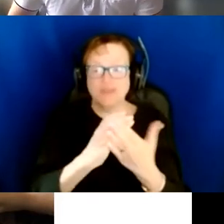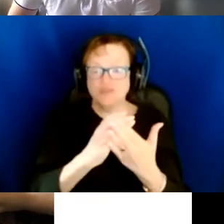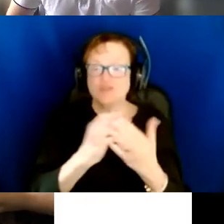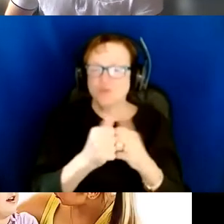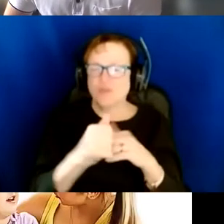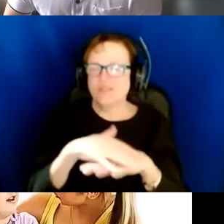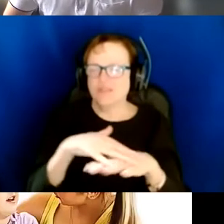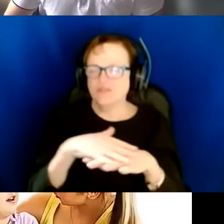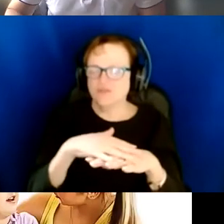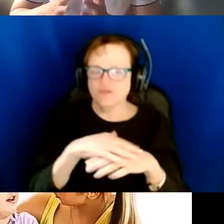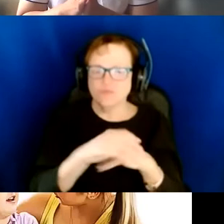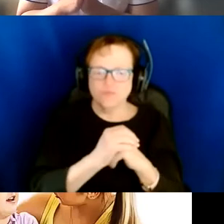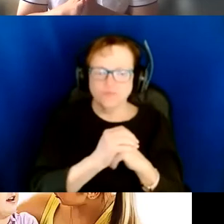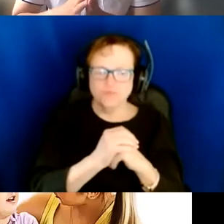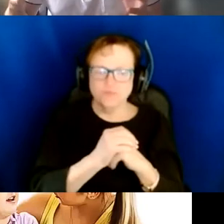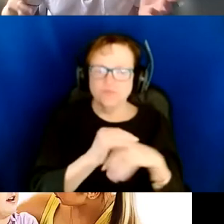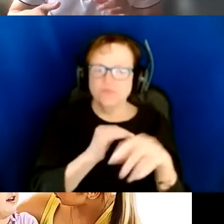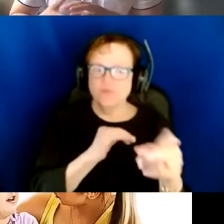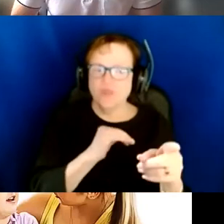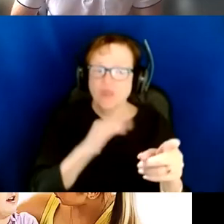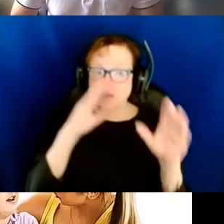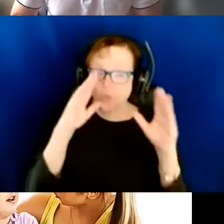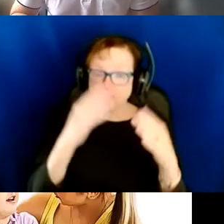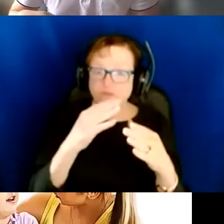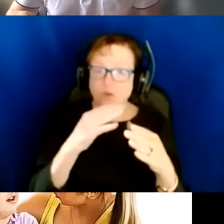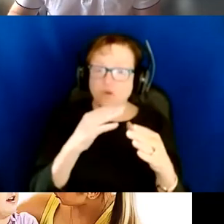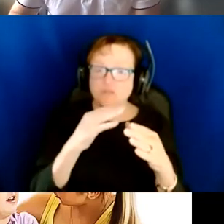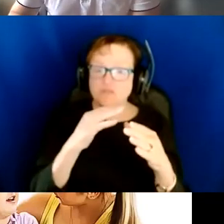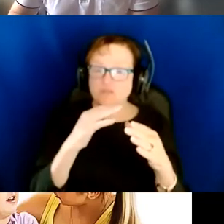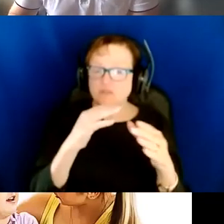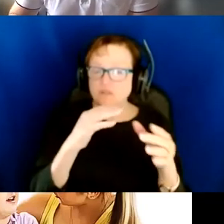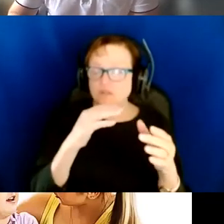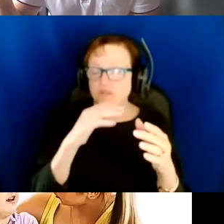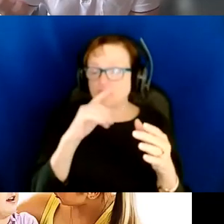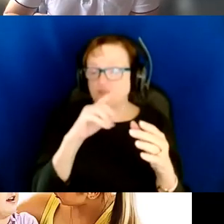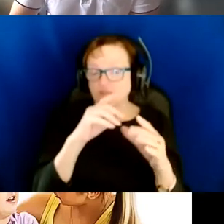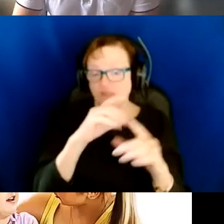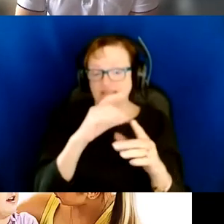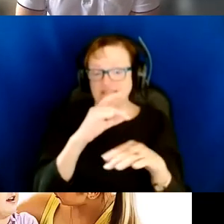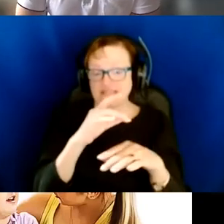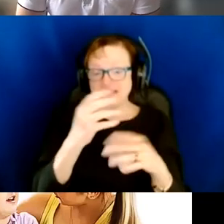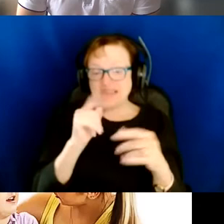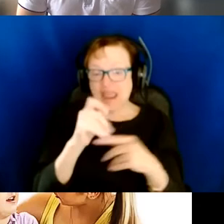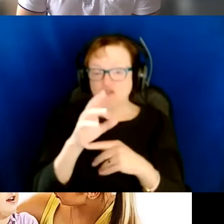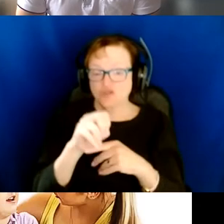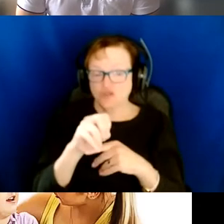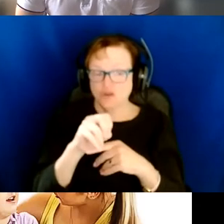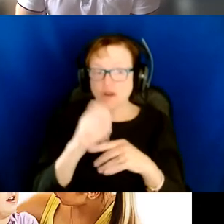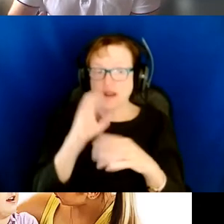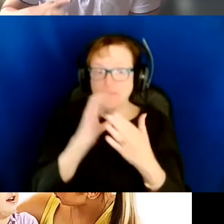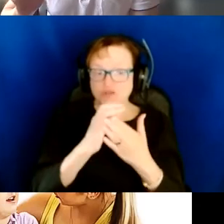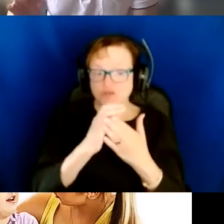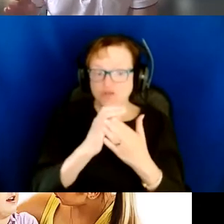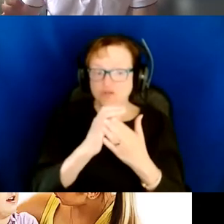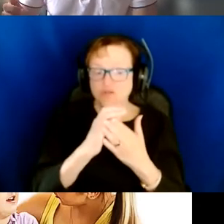artificial force and tactile senses by haptic devices